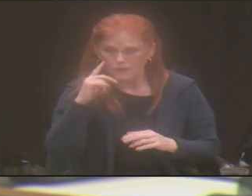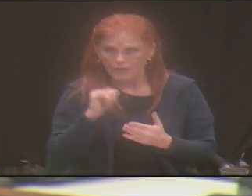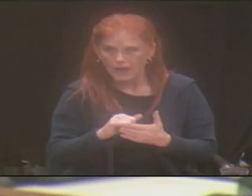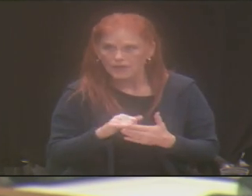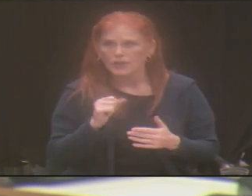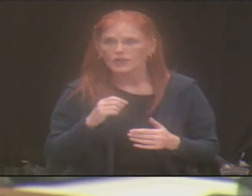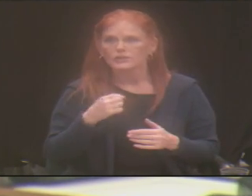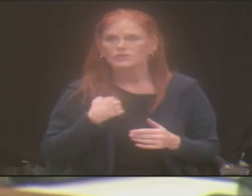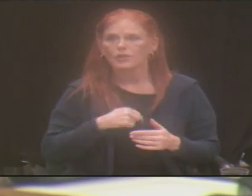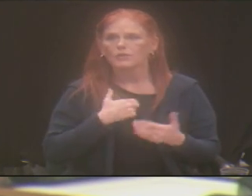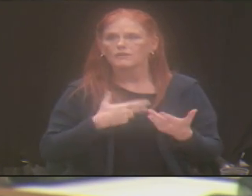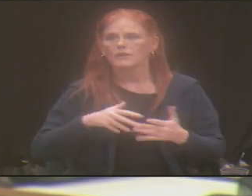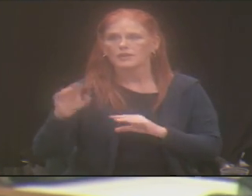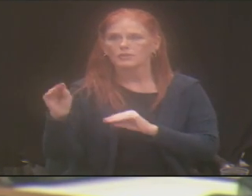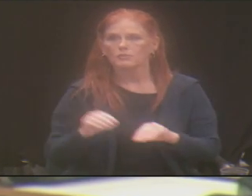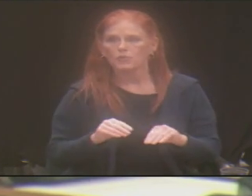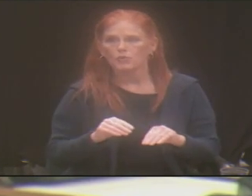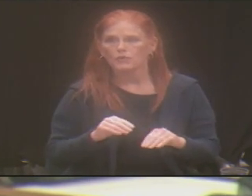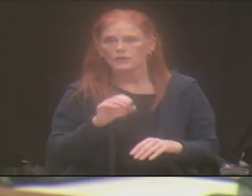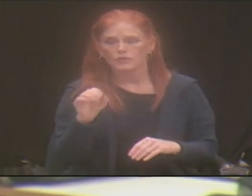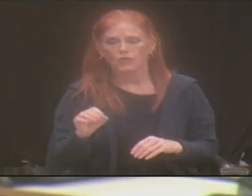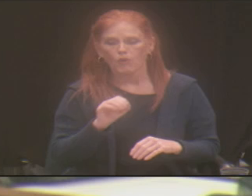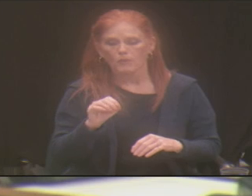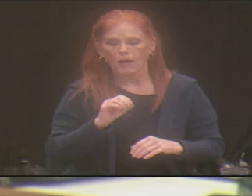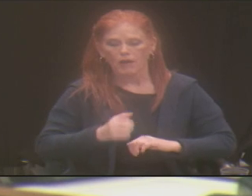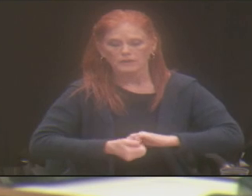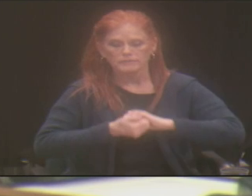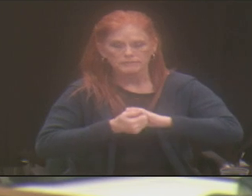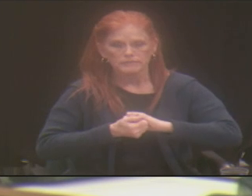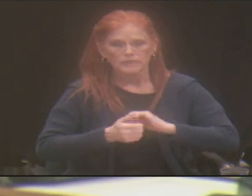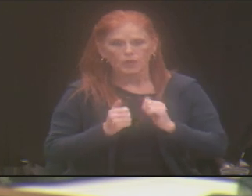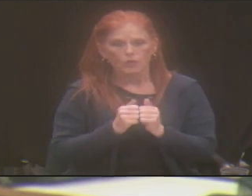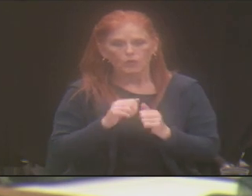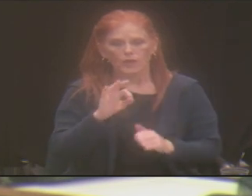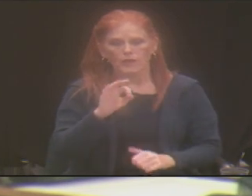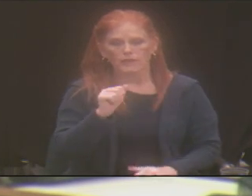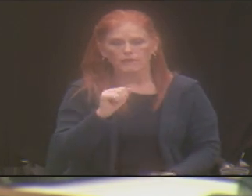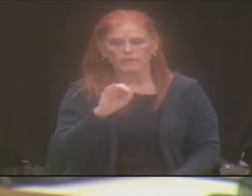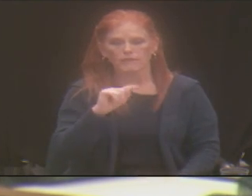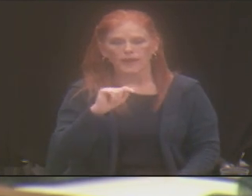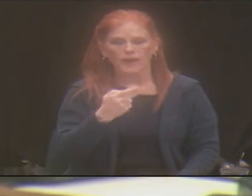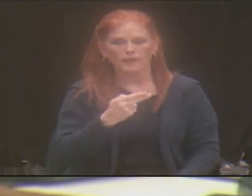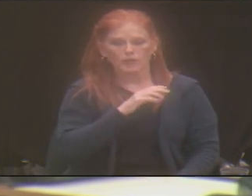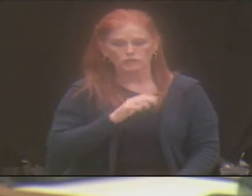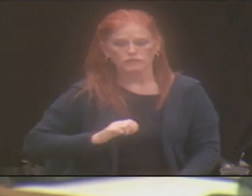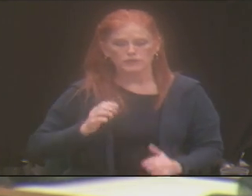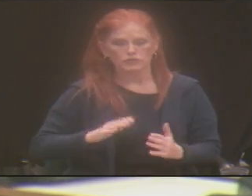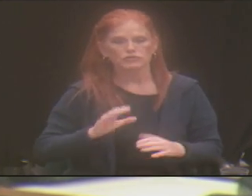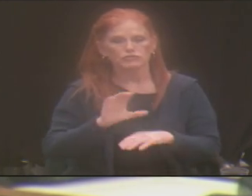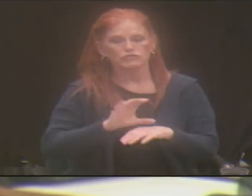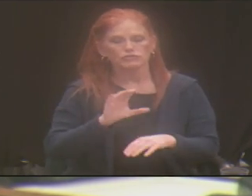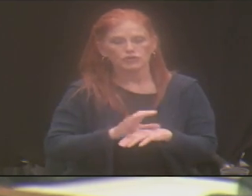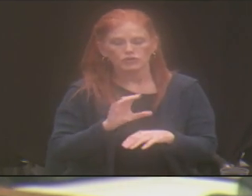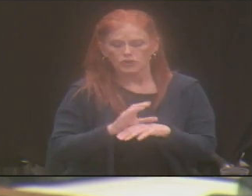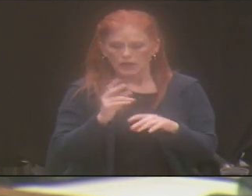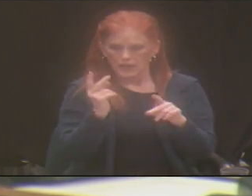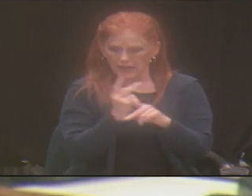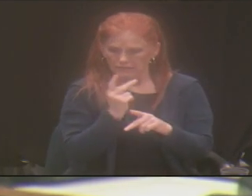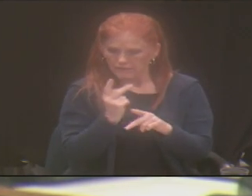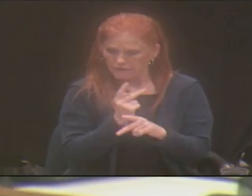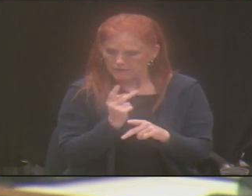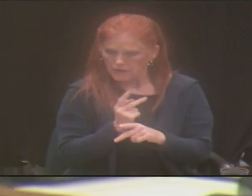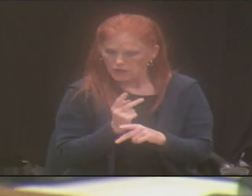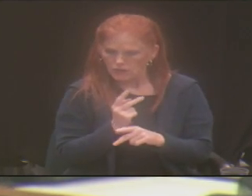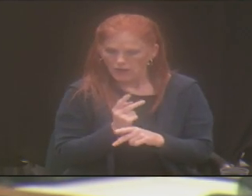Omaha, it was amazing to partner with Faith Christian Church and look at how do we break down